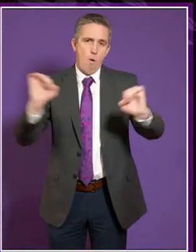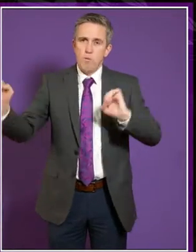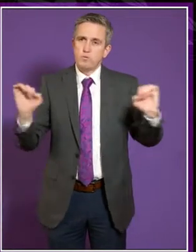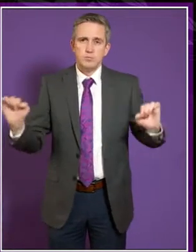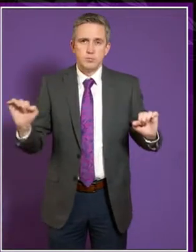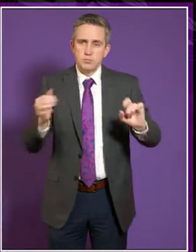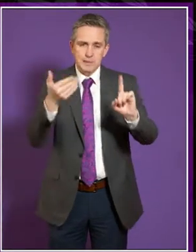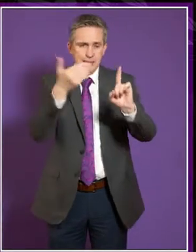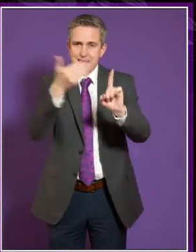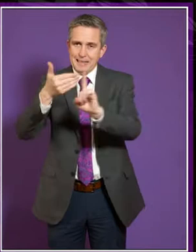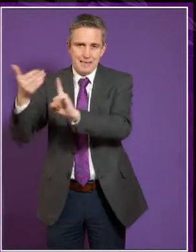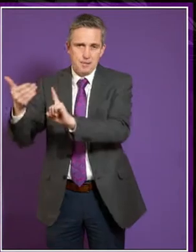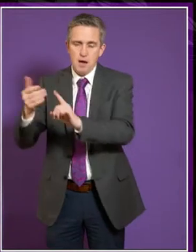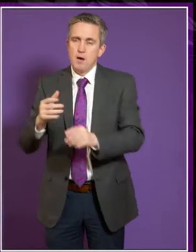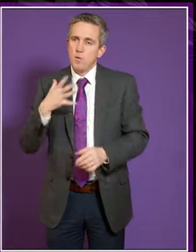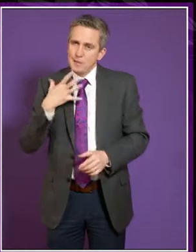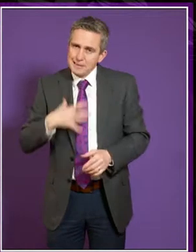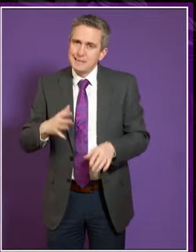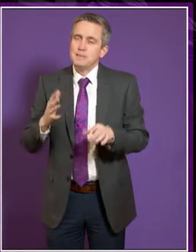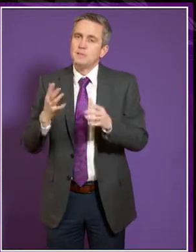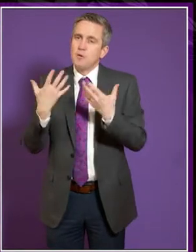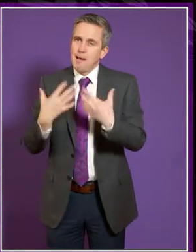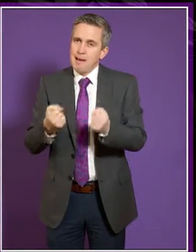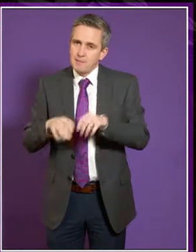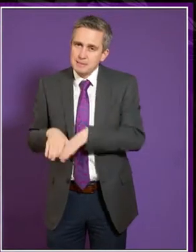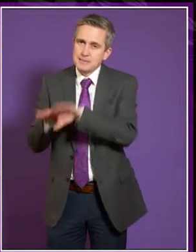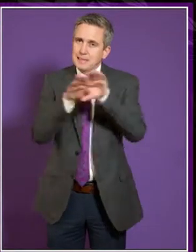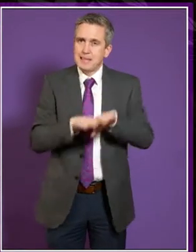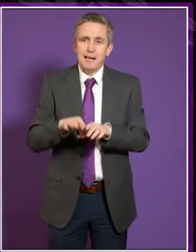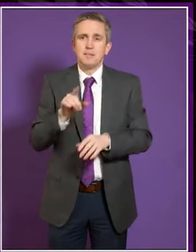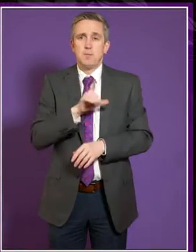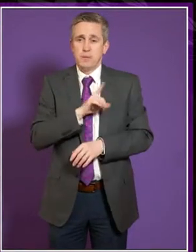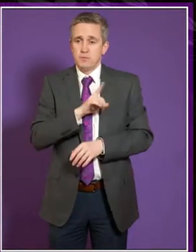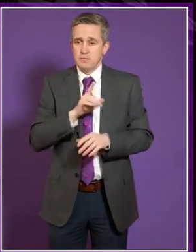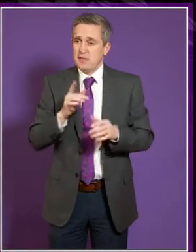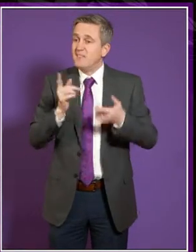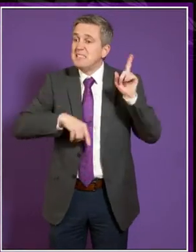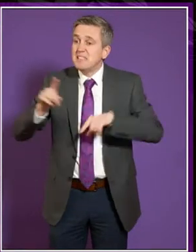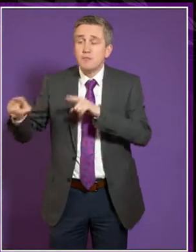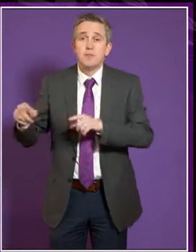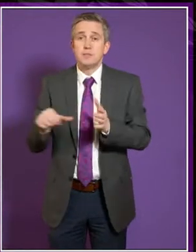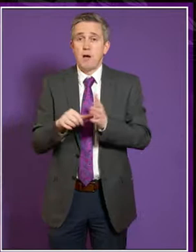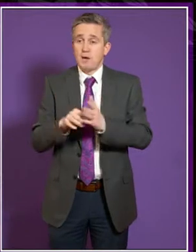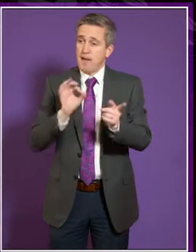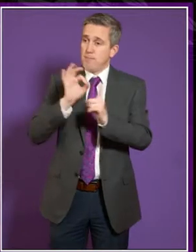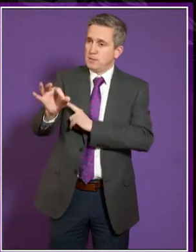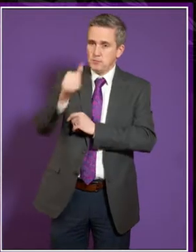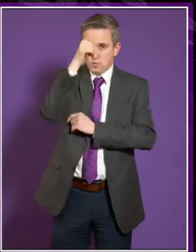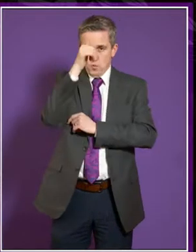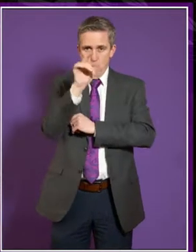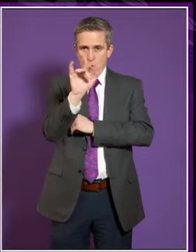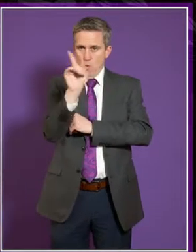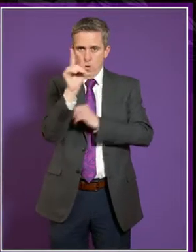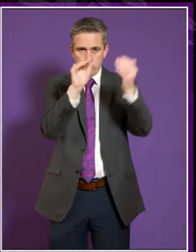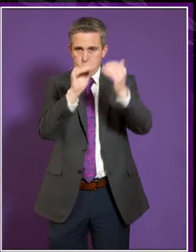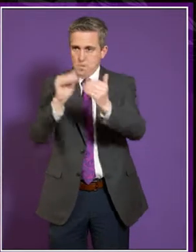things in different ways. I think that makes it extremely difficult for applicants to understand. Secondly, I think it should be